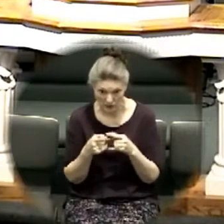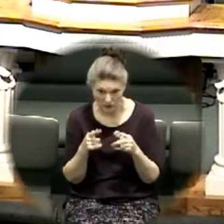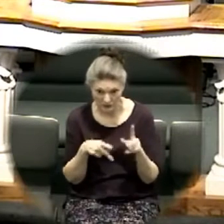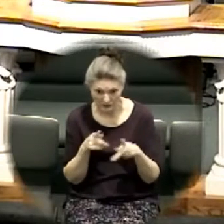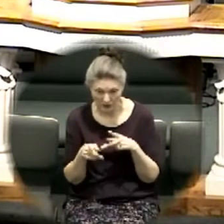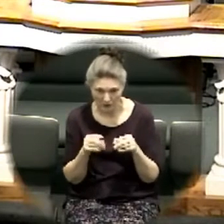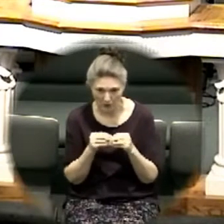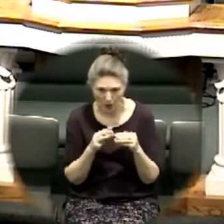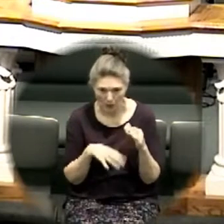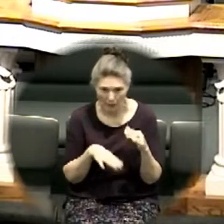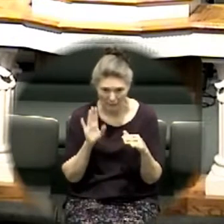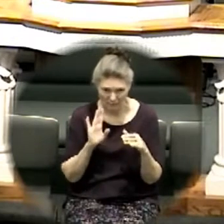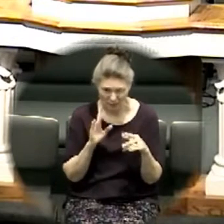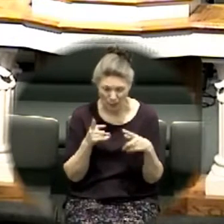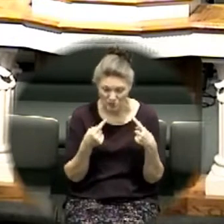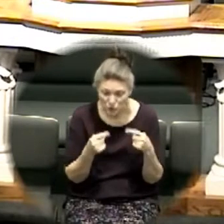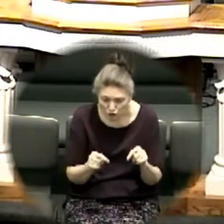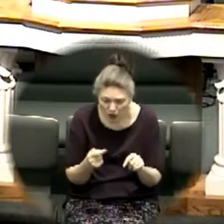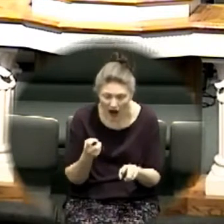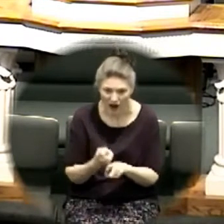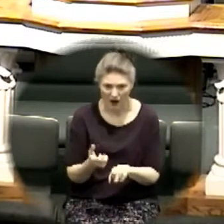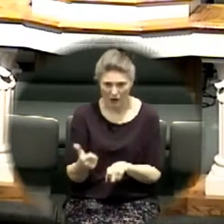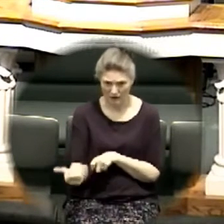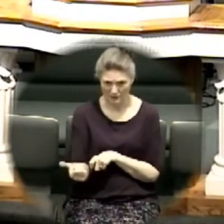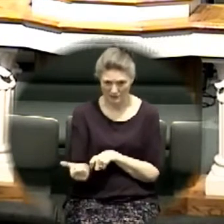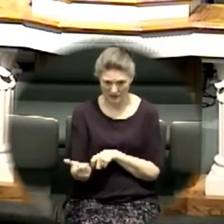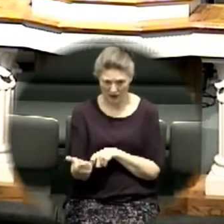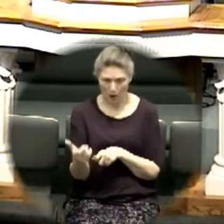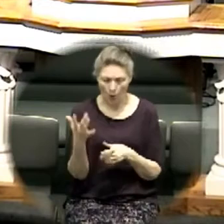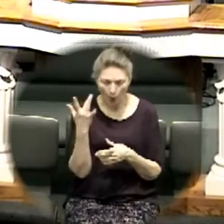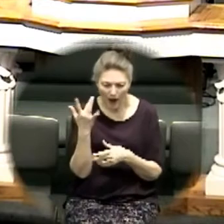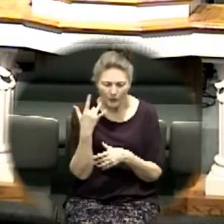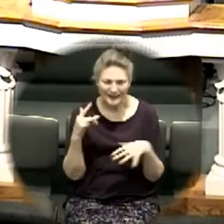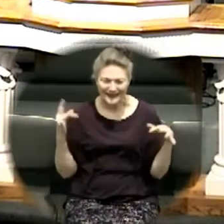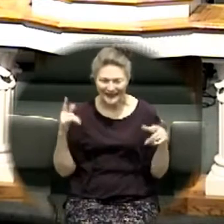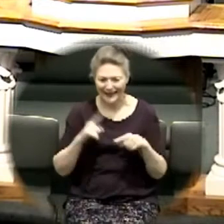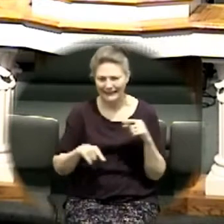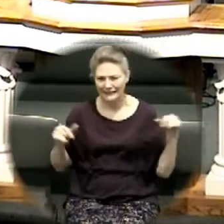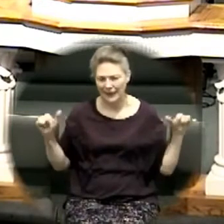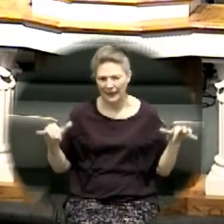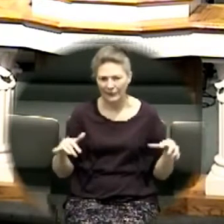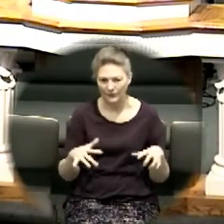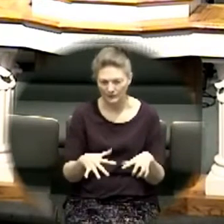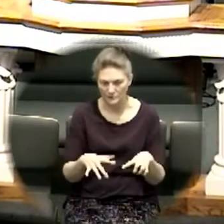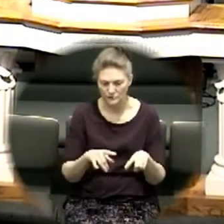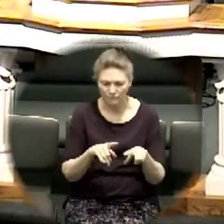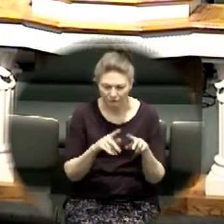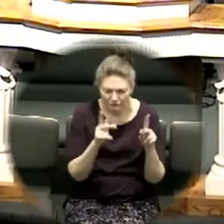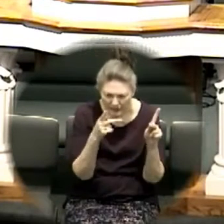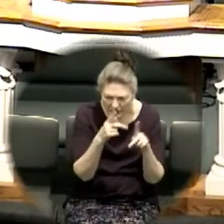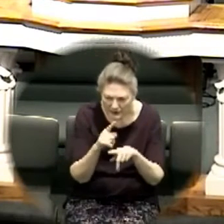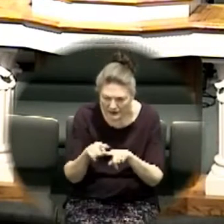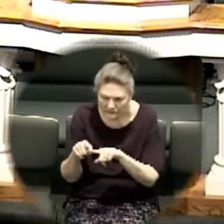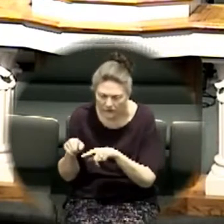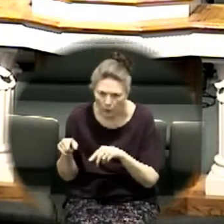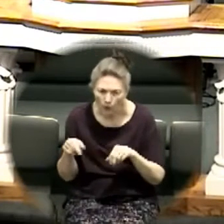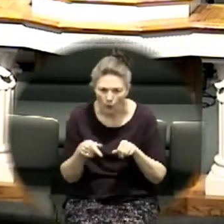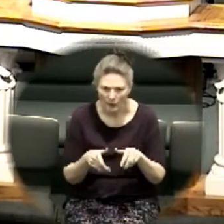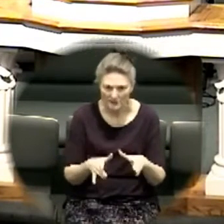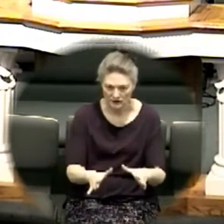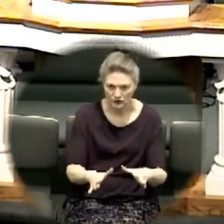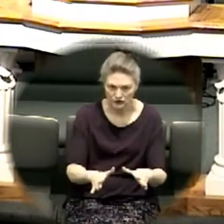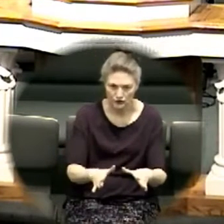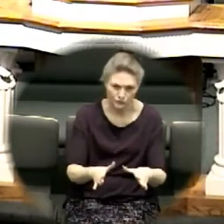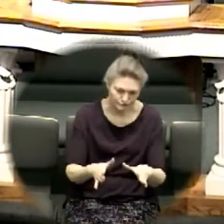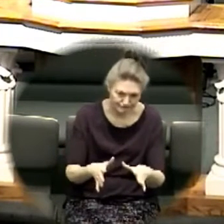we're just trying hard we just have to figure out different ways to do it thank you thank you for keeping